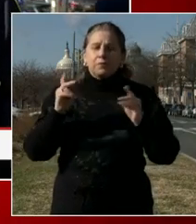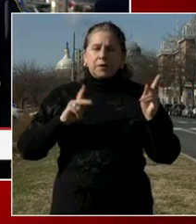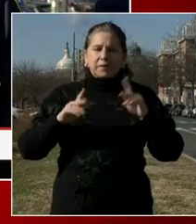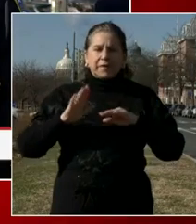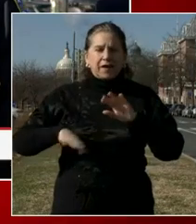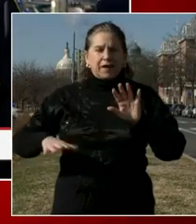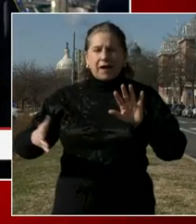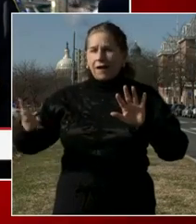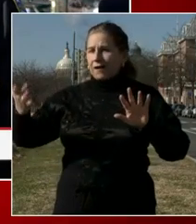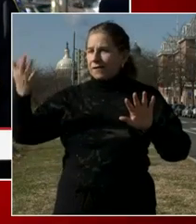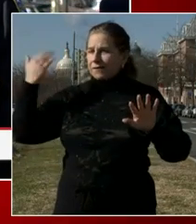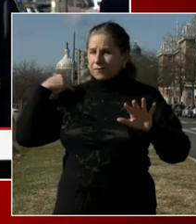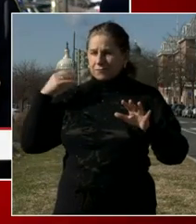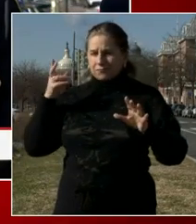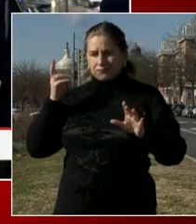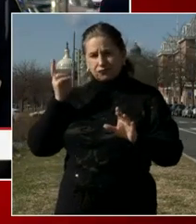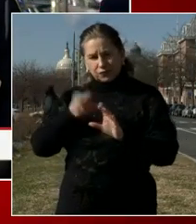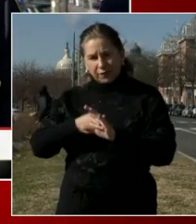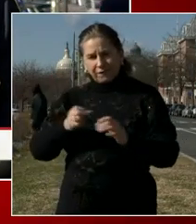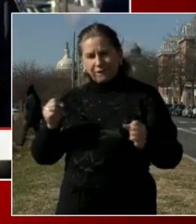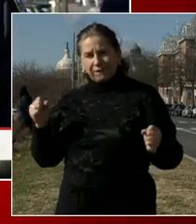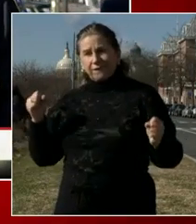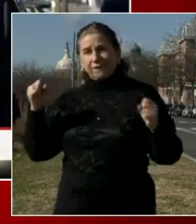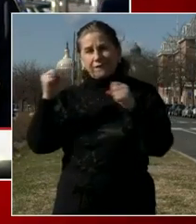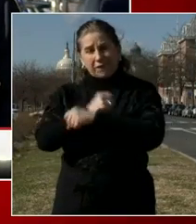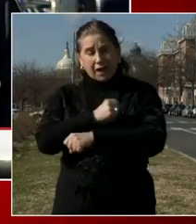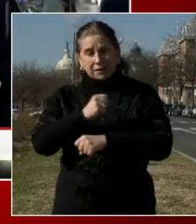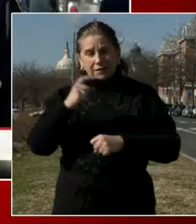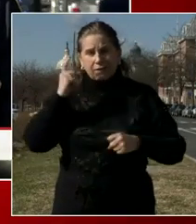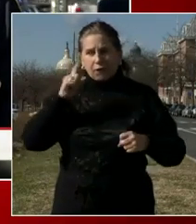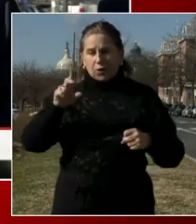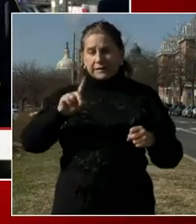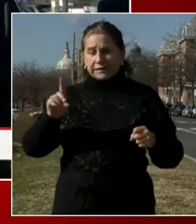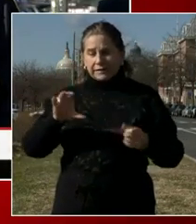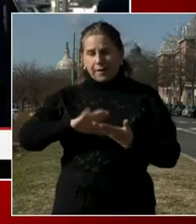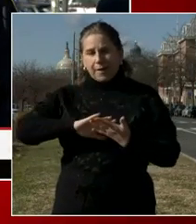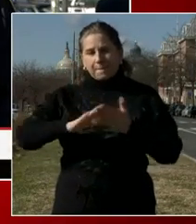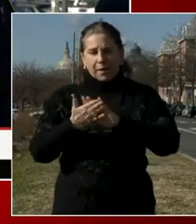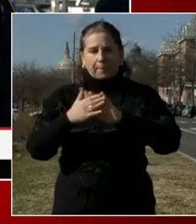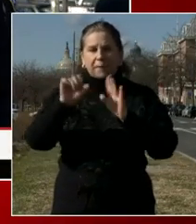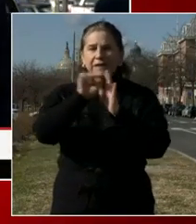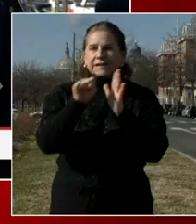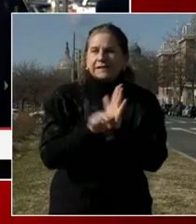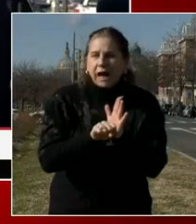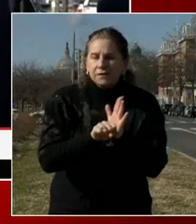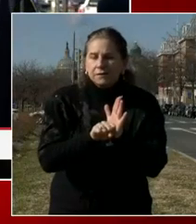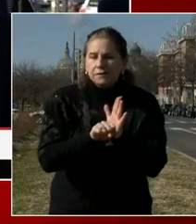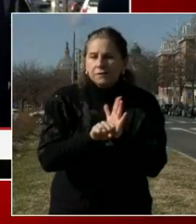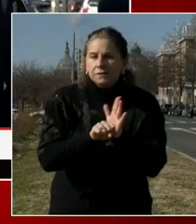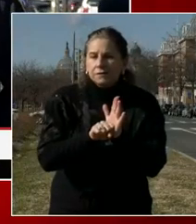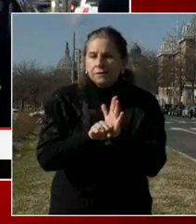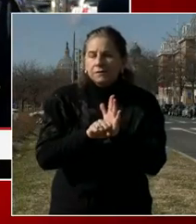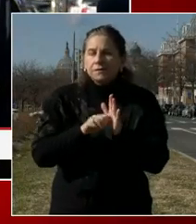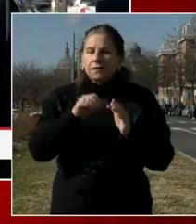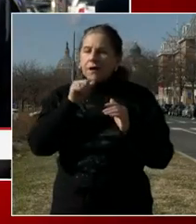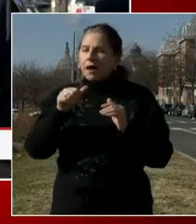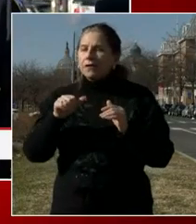our fight for D.C. statehood. More people than ever before understand the injustice of